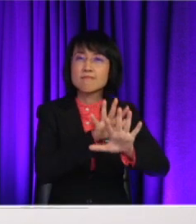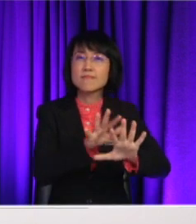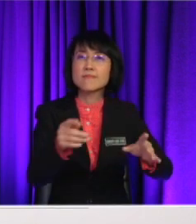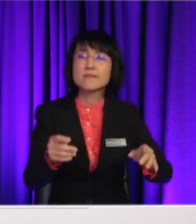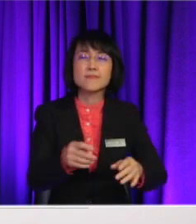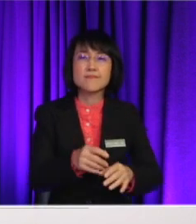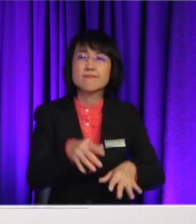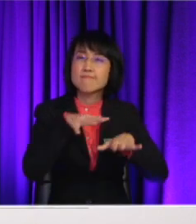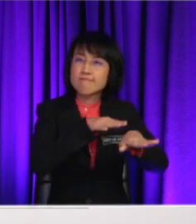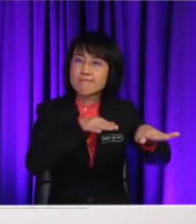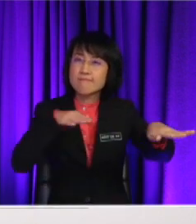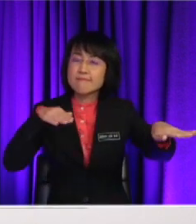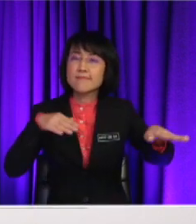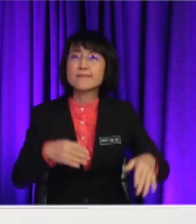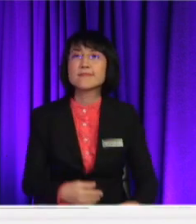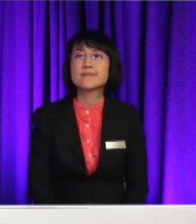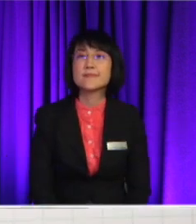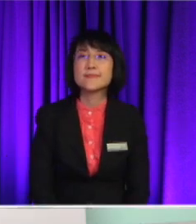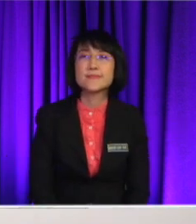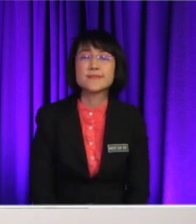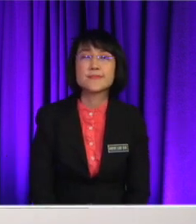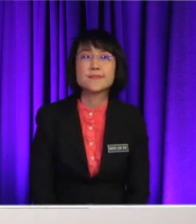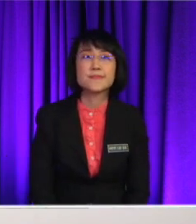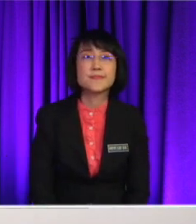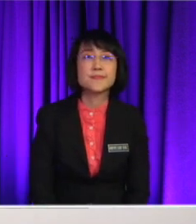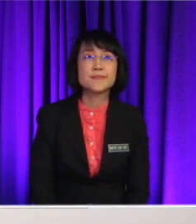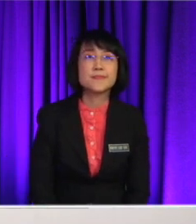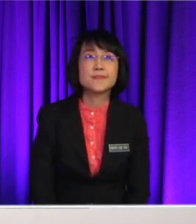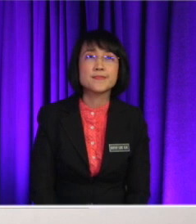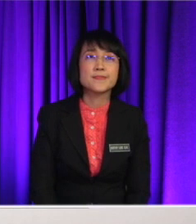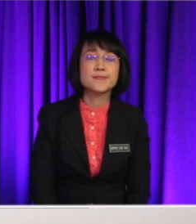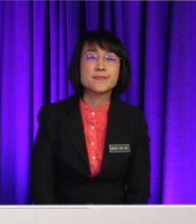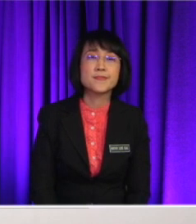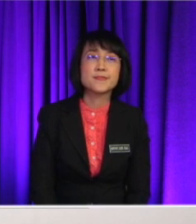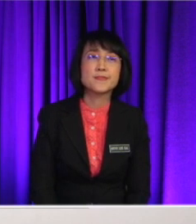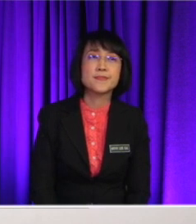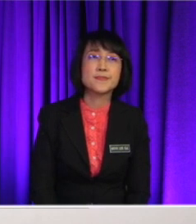traffic jams, right? correct Okay, how about Jian Hong? What is your opinion?